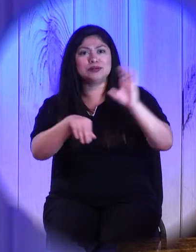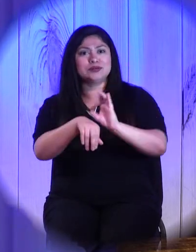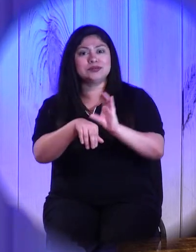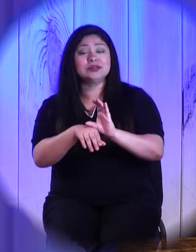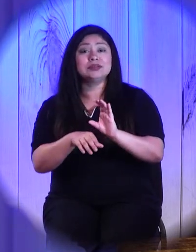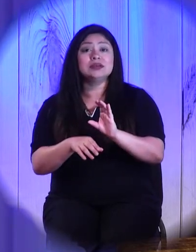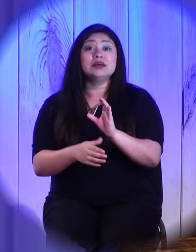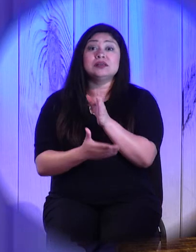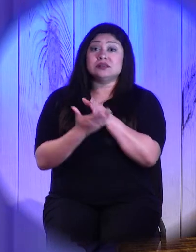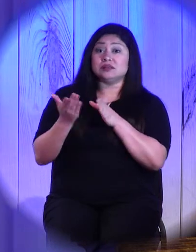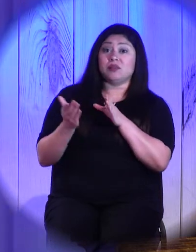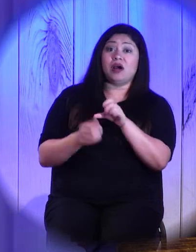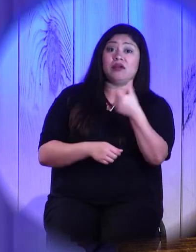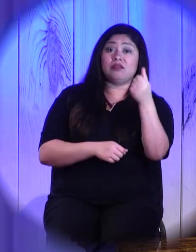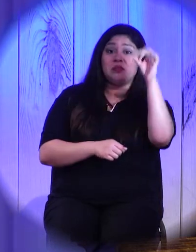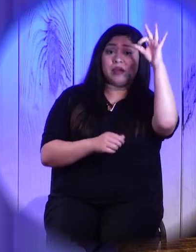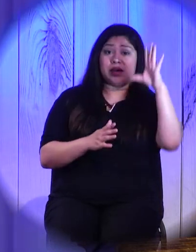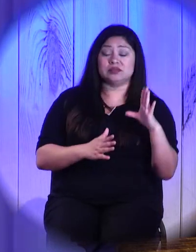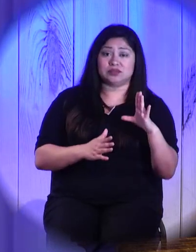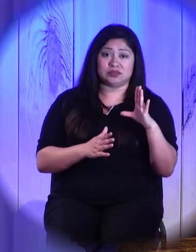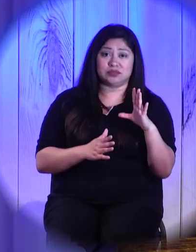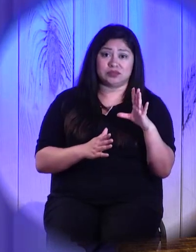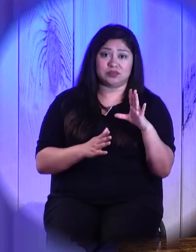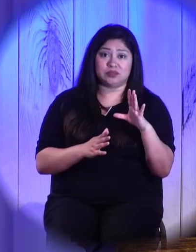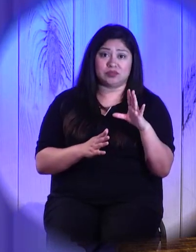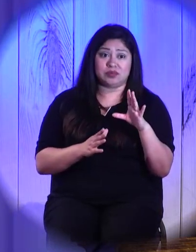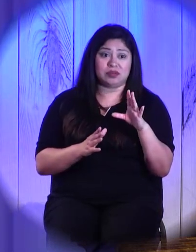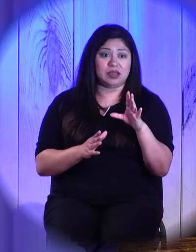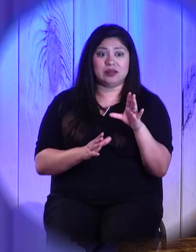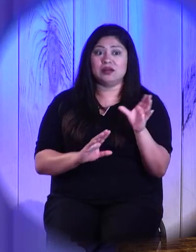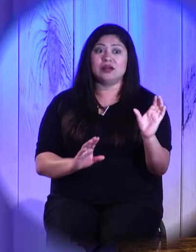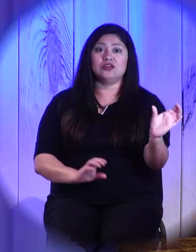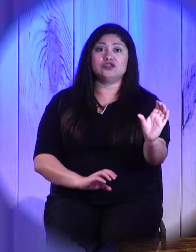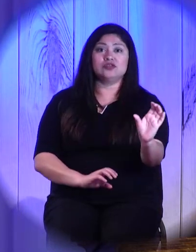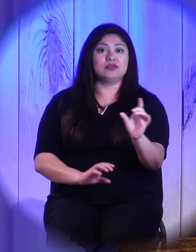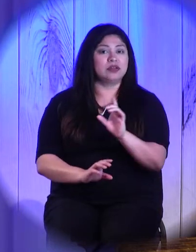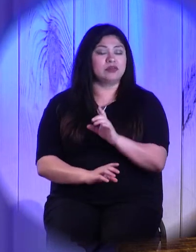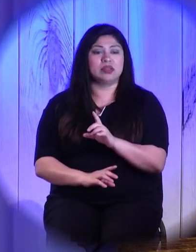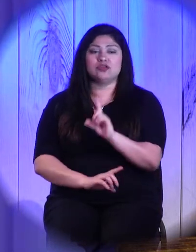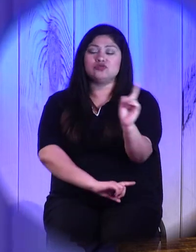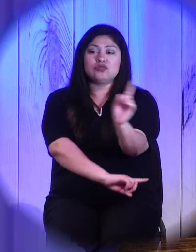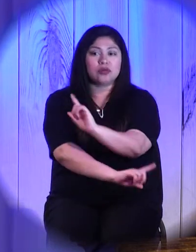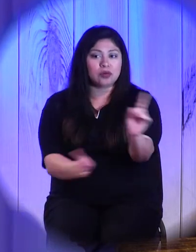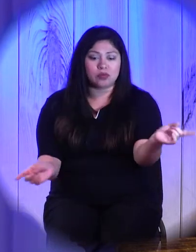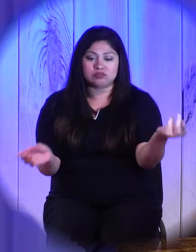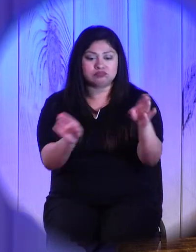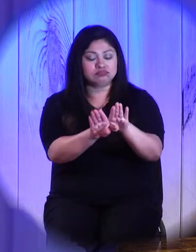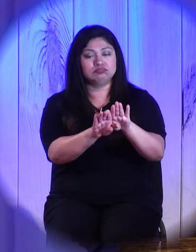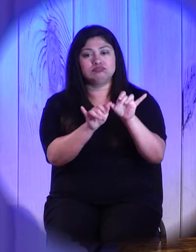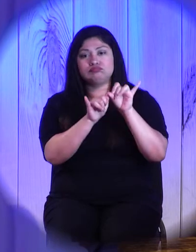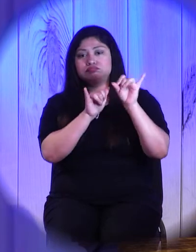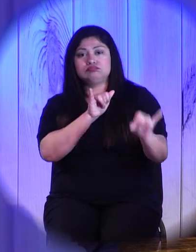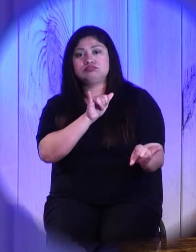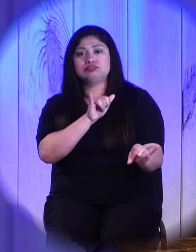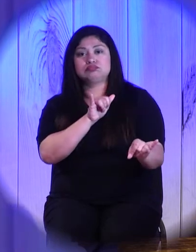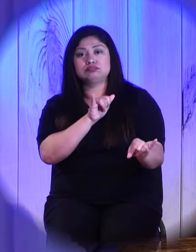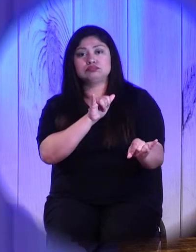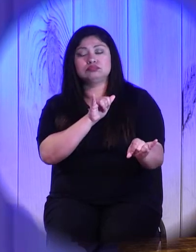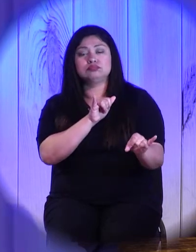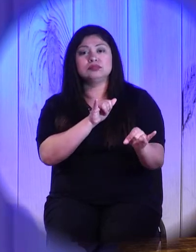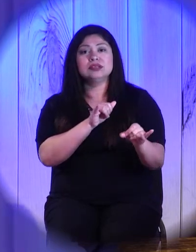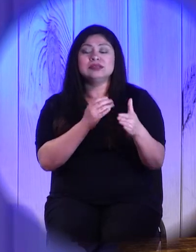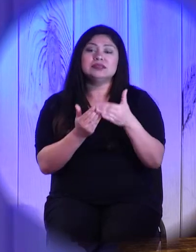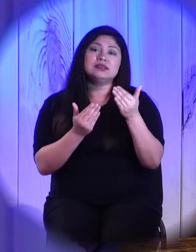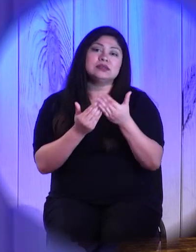of caution. And as we talked about those things, and people had different ideas, because of our sinfulness, it's easy when someone else has a different idea